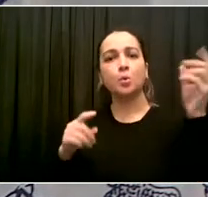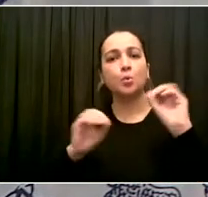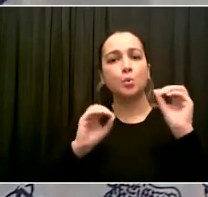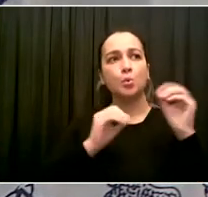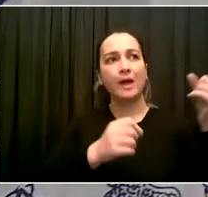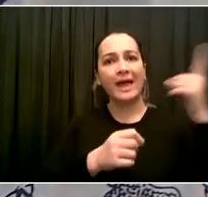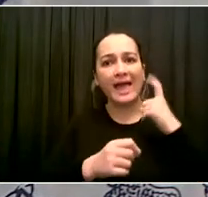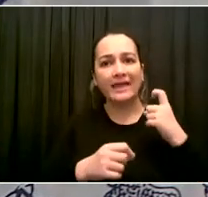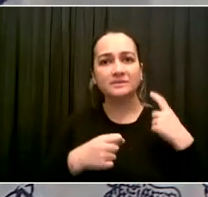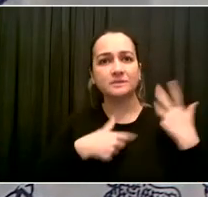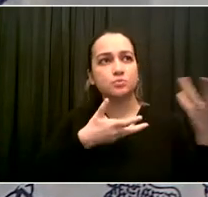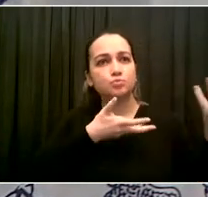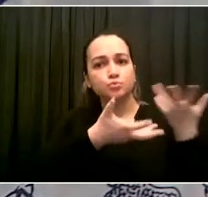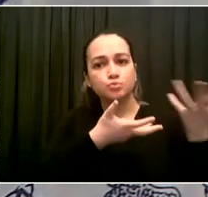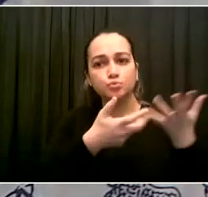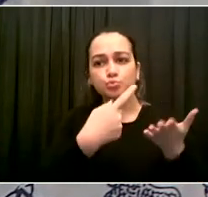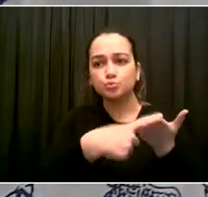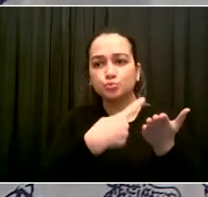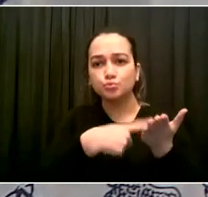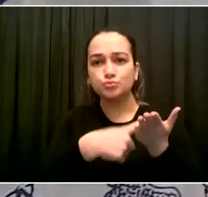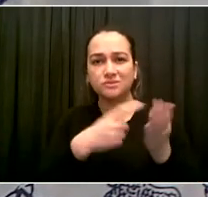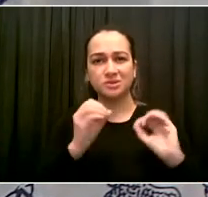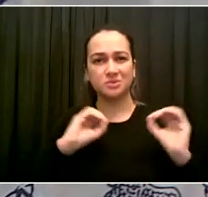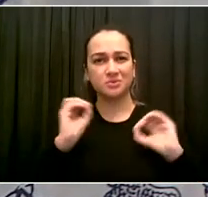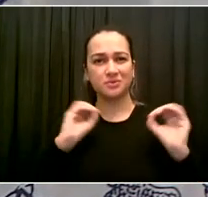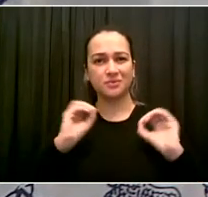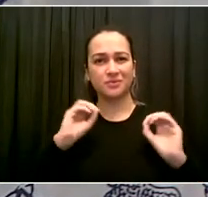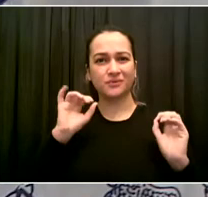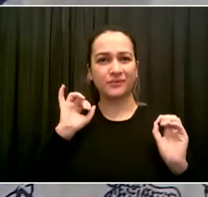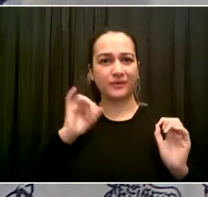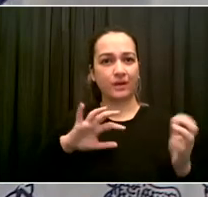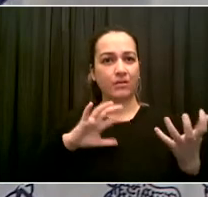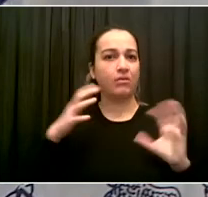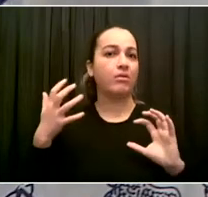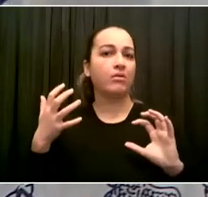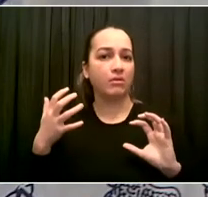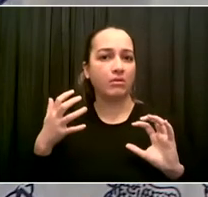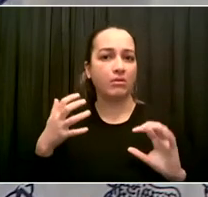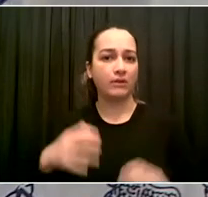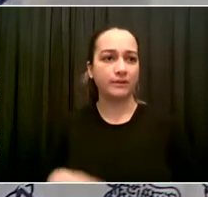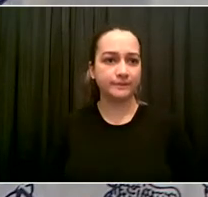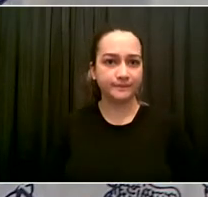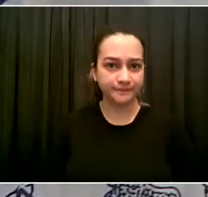that our health care team has said very clearly, this is not what they would have done.